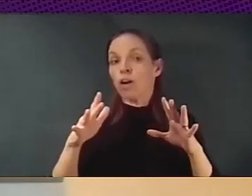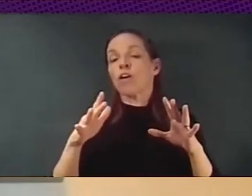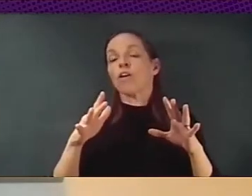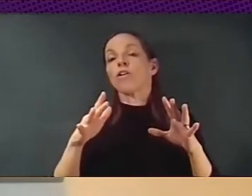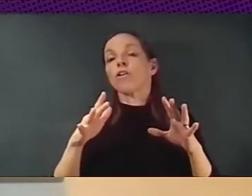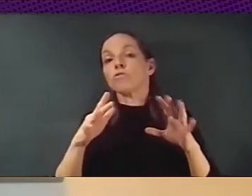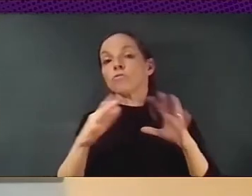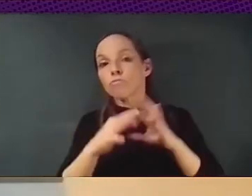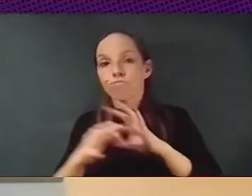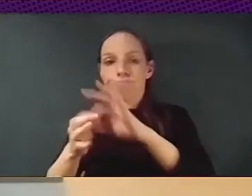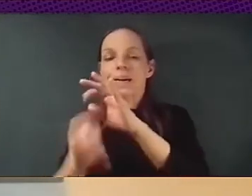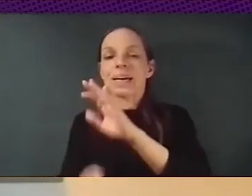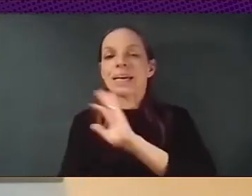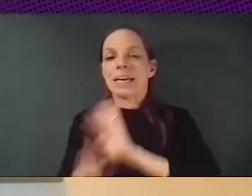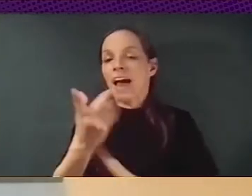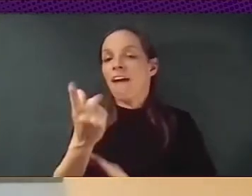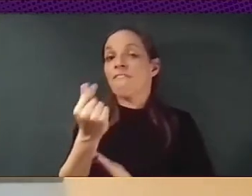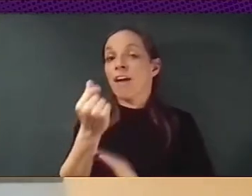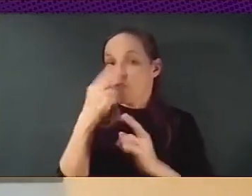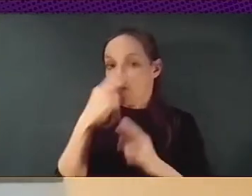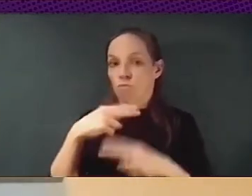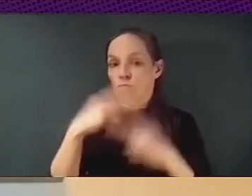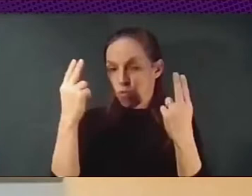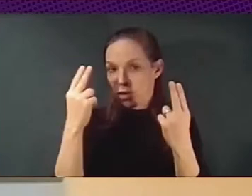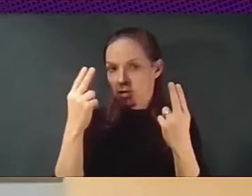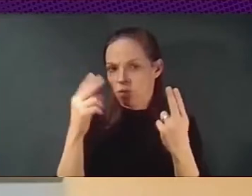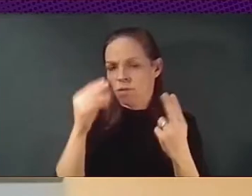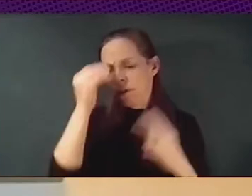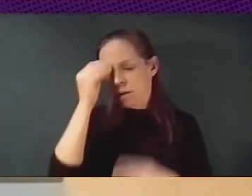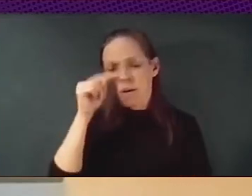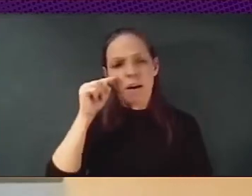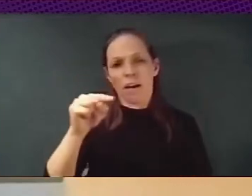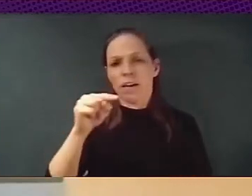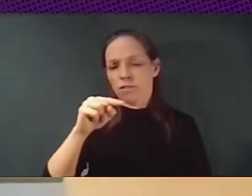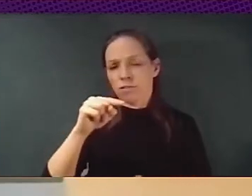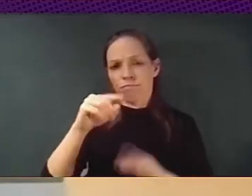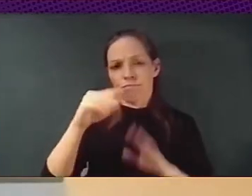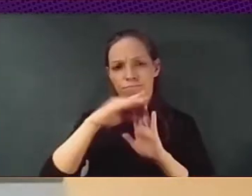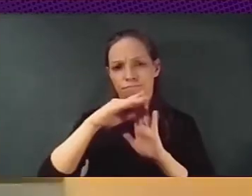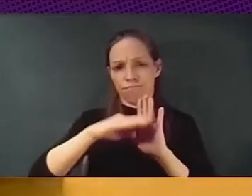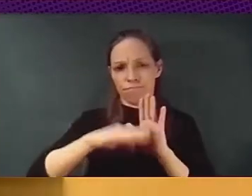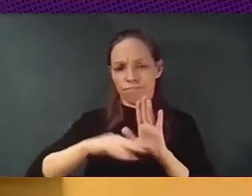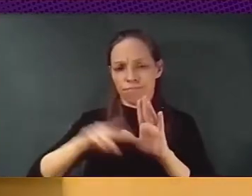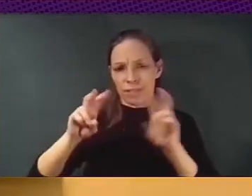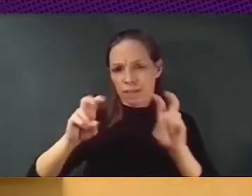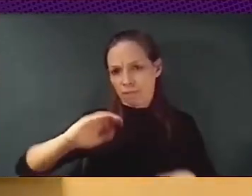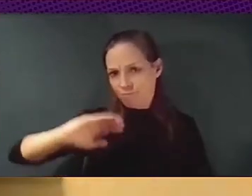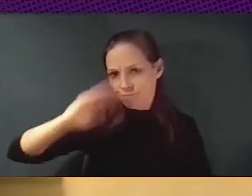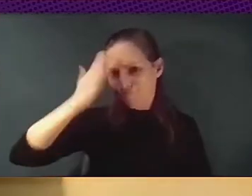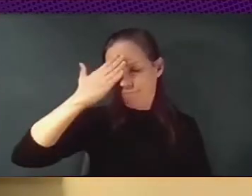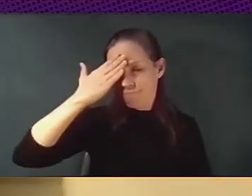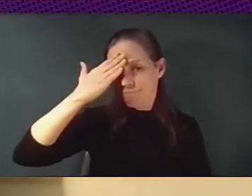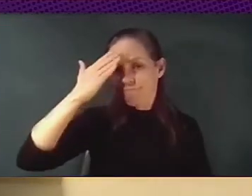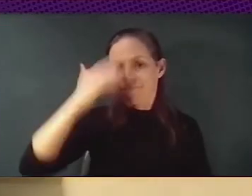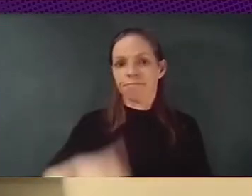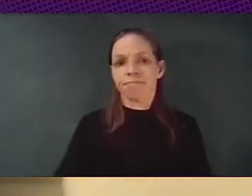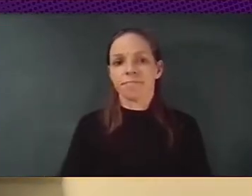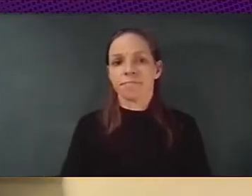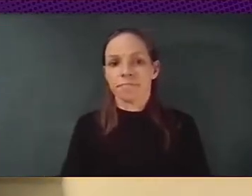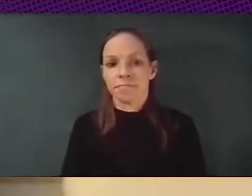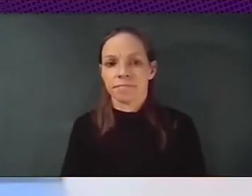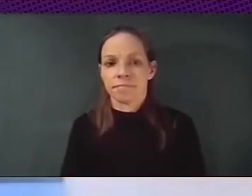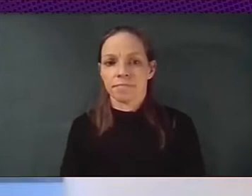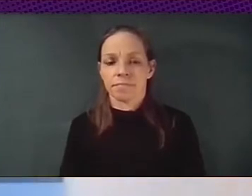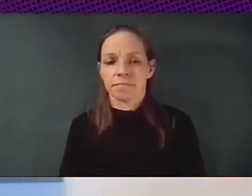fundamental questions that we need to ask. And to come back to the to the to the issue of can it really